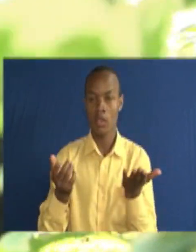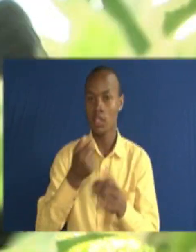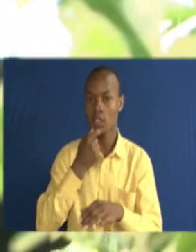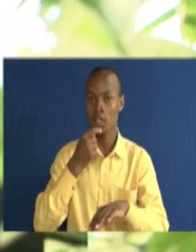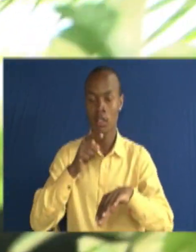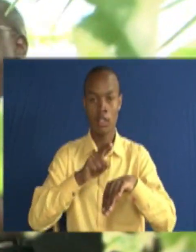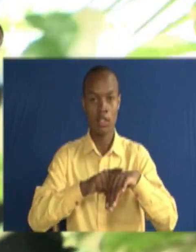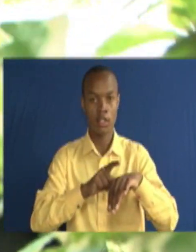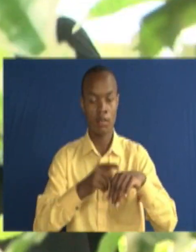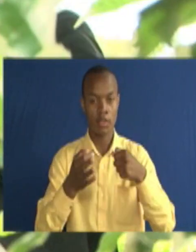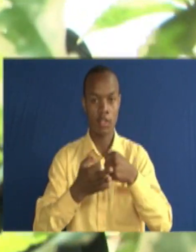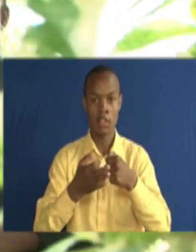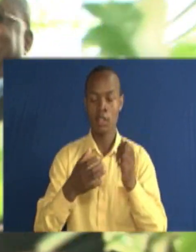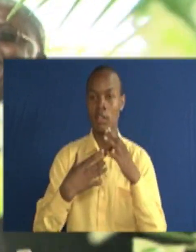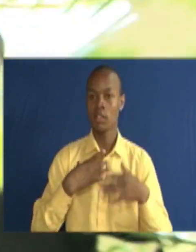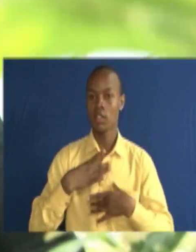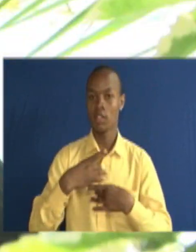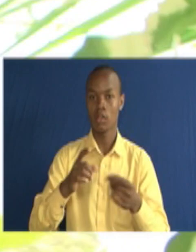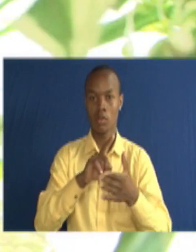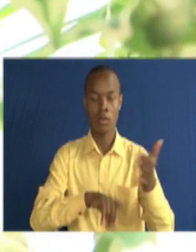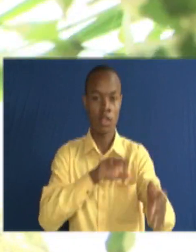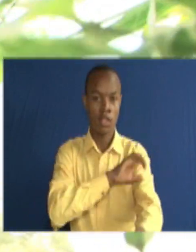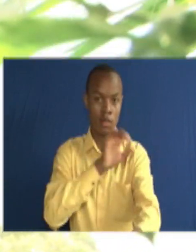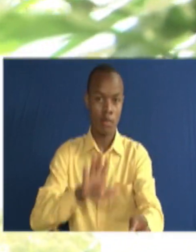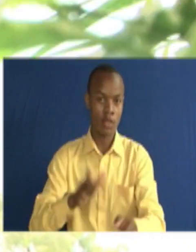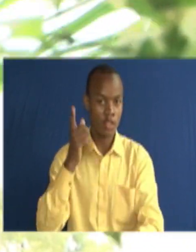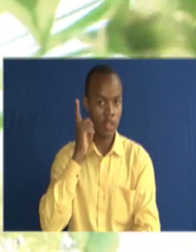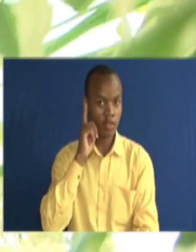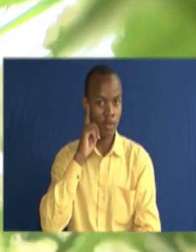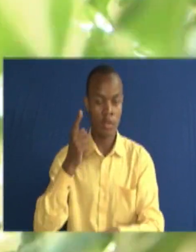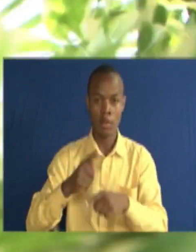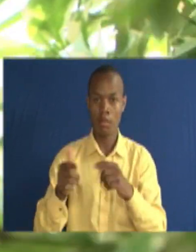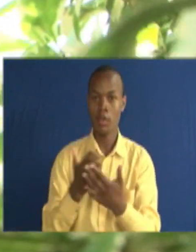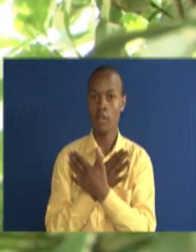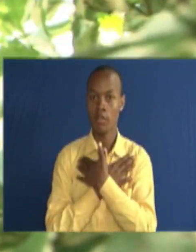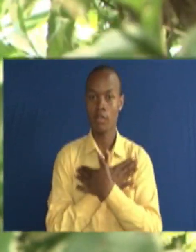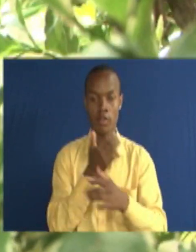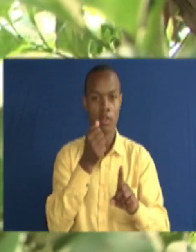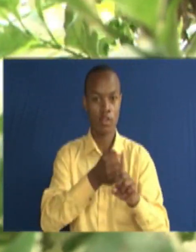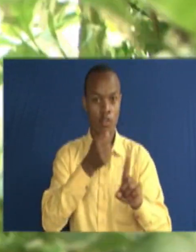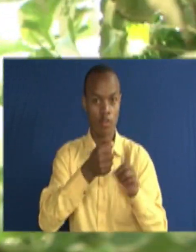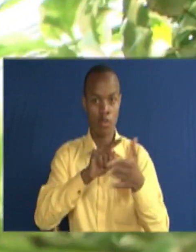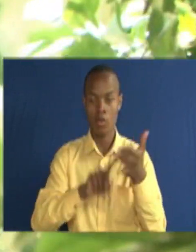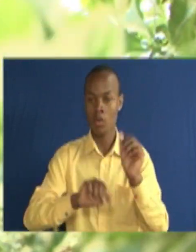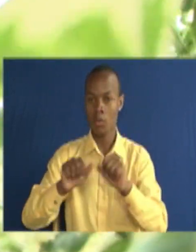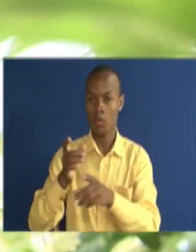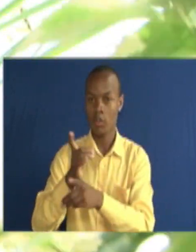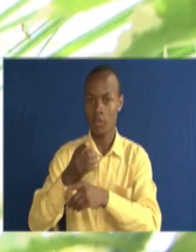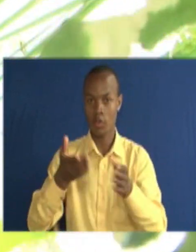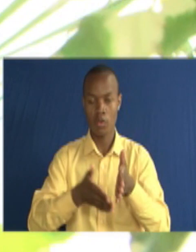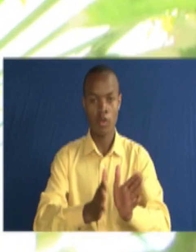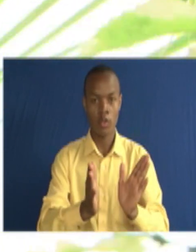it, he had an interest in empowering the deaf, but a friend of his managed to convince him in taking a different approach that